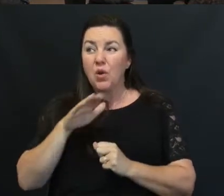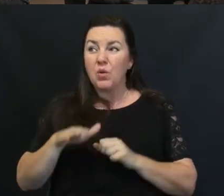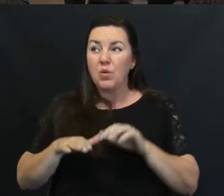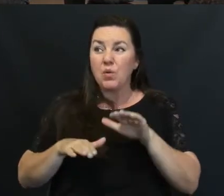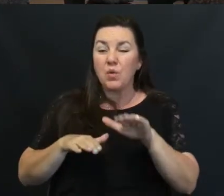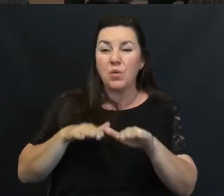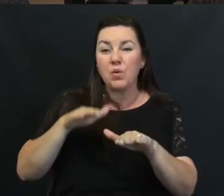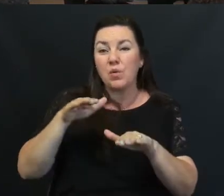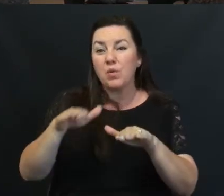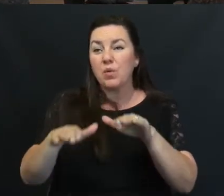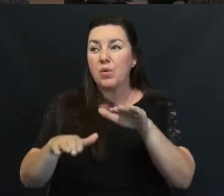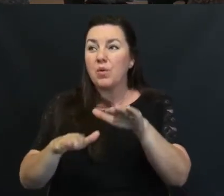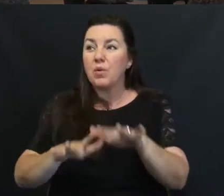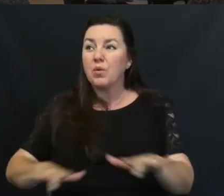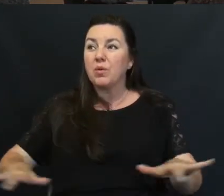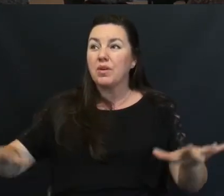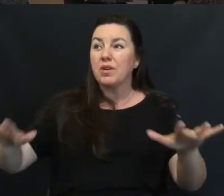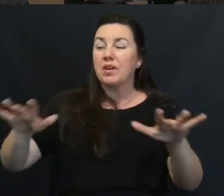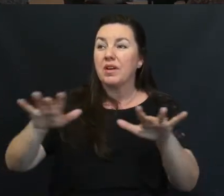world.